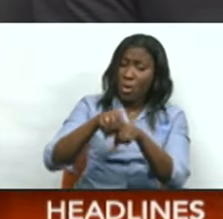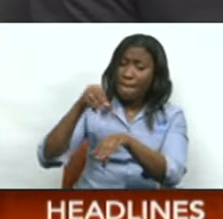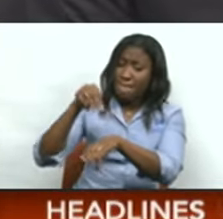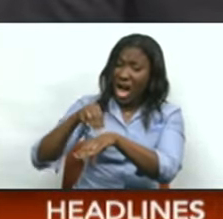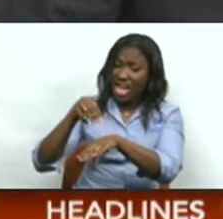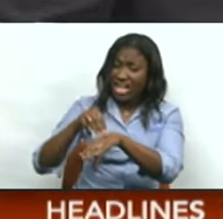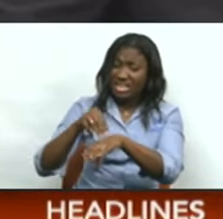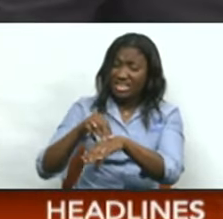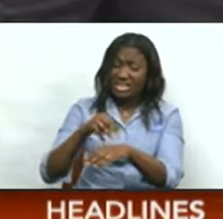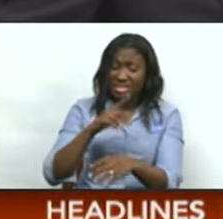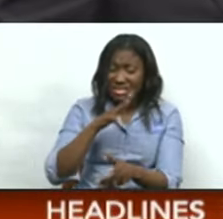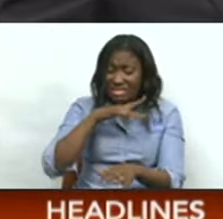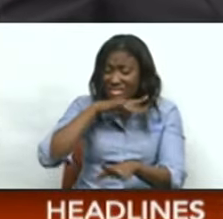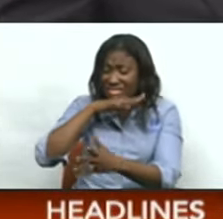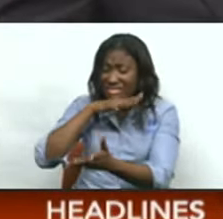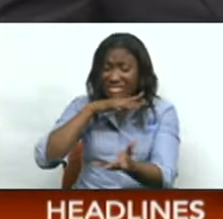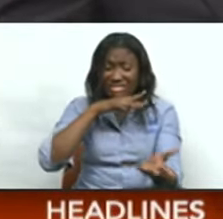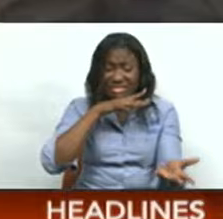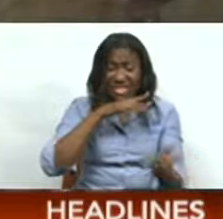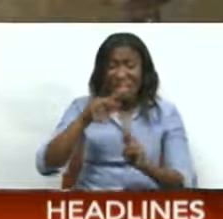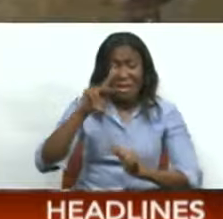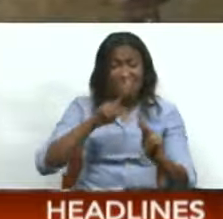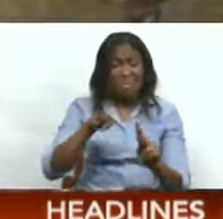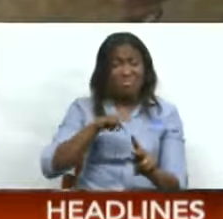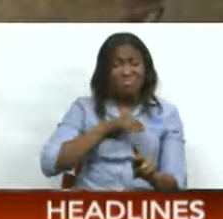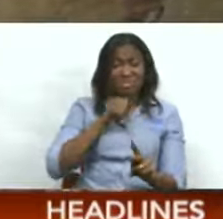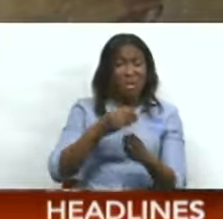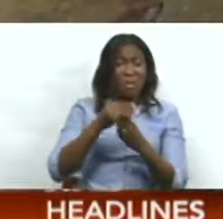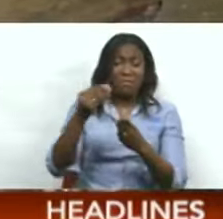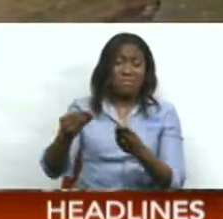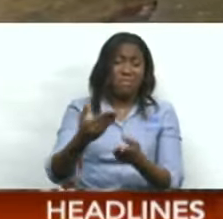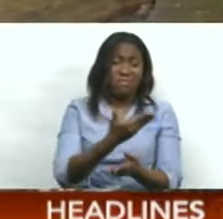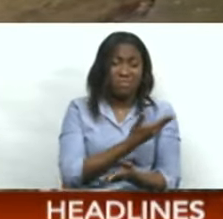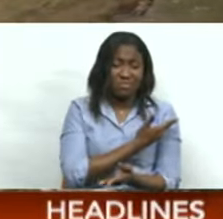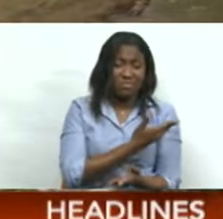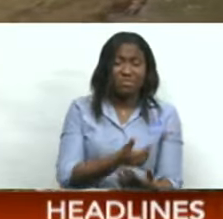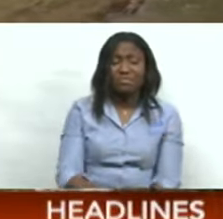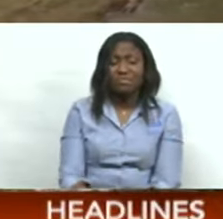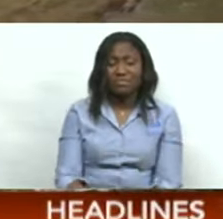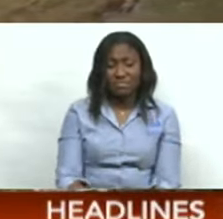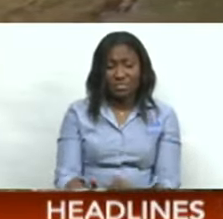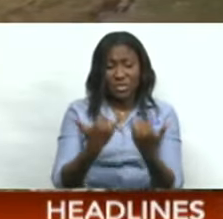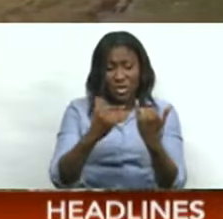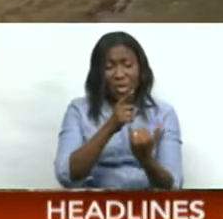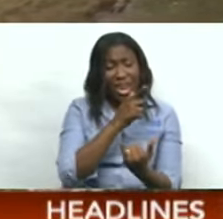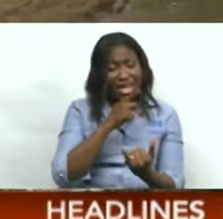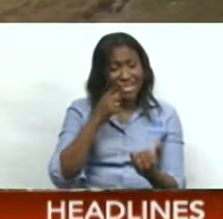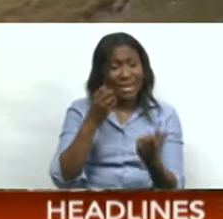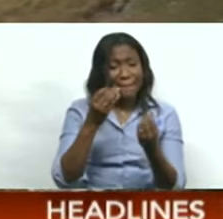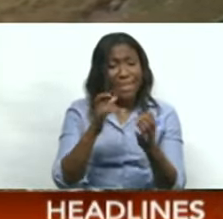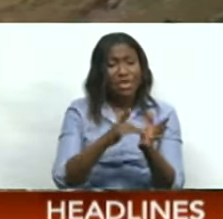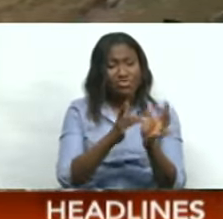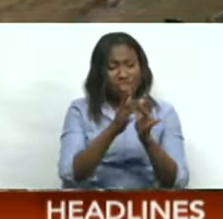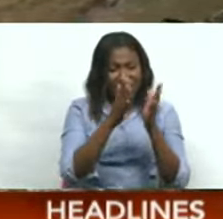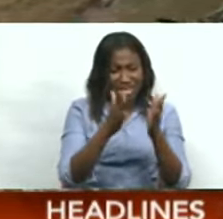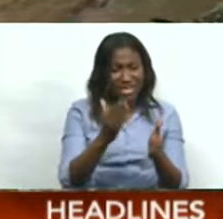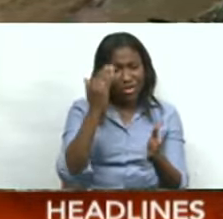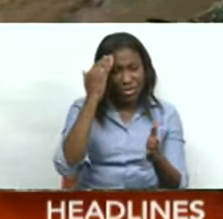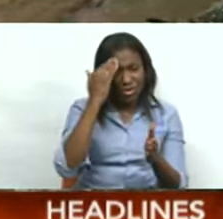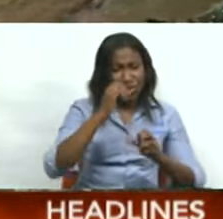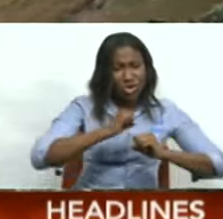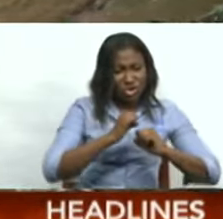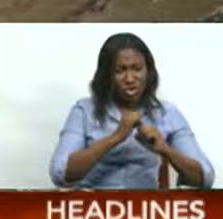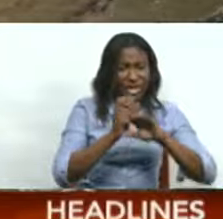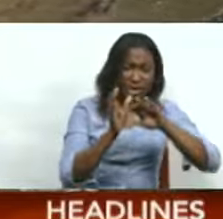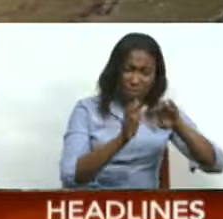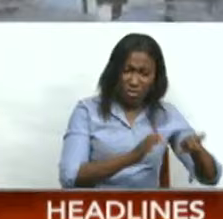customers from purchasing from vendors. As it is lent, many Christians fast by teaching the chicken, pork